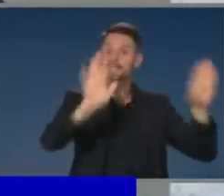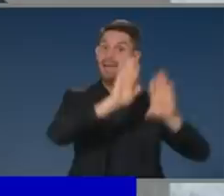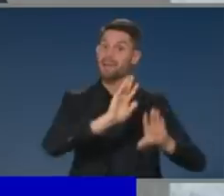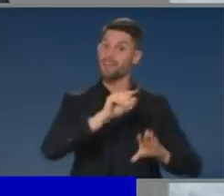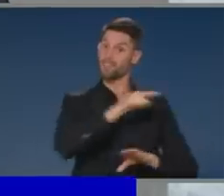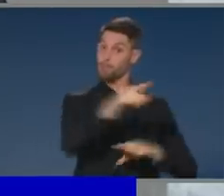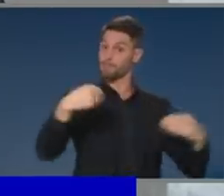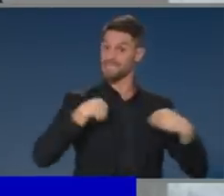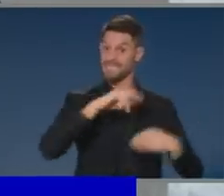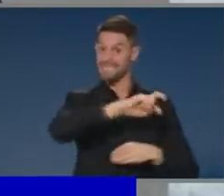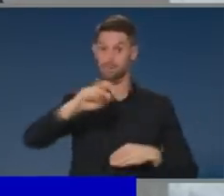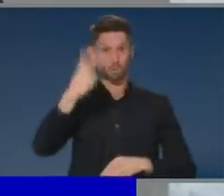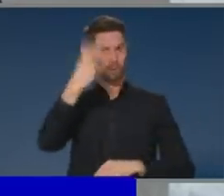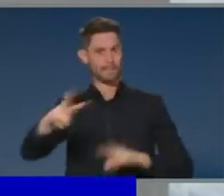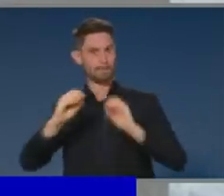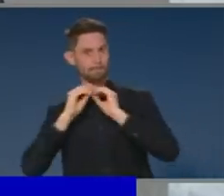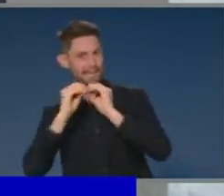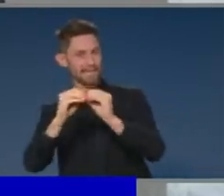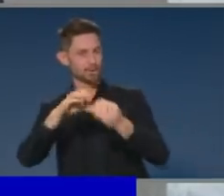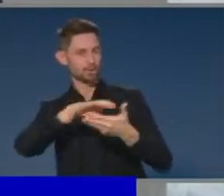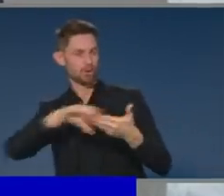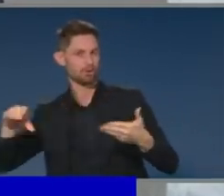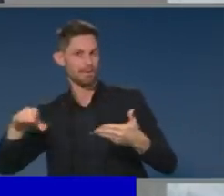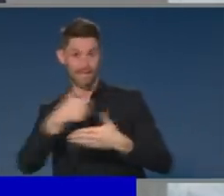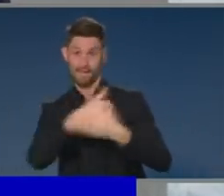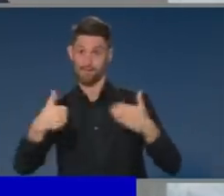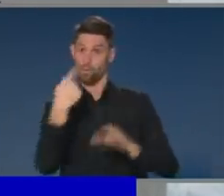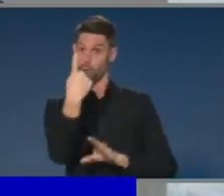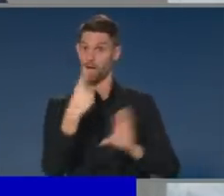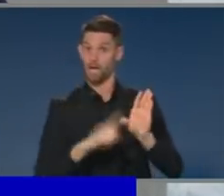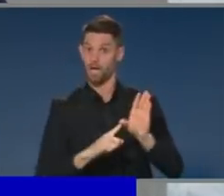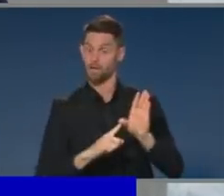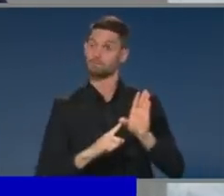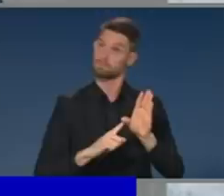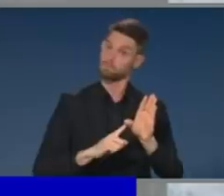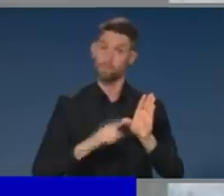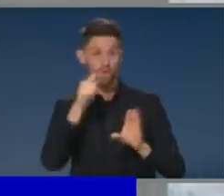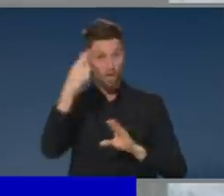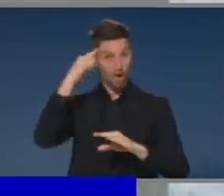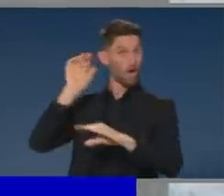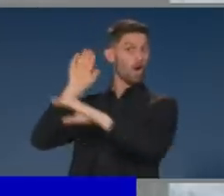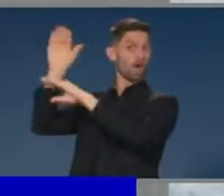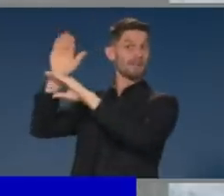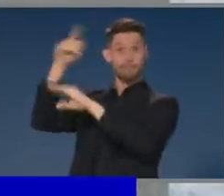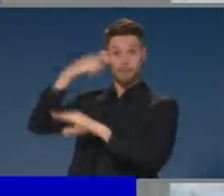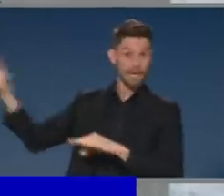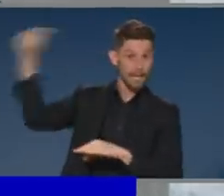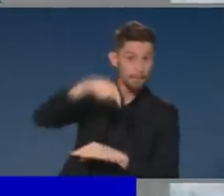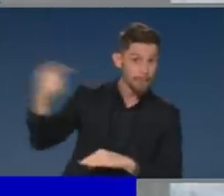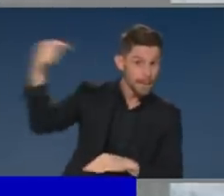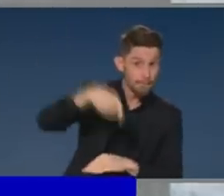year. That means that after you take account of international tourists coming here and Australians going overseas,